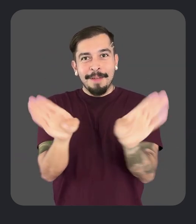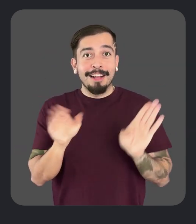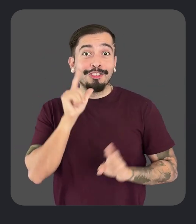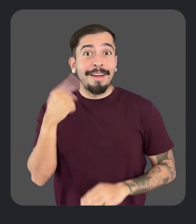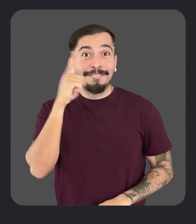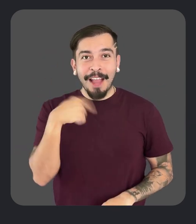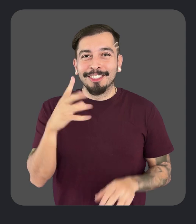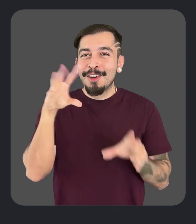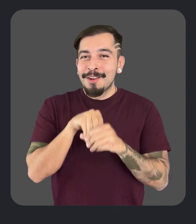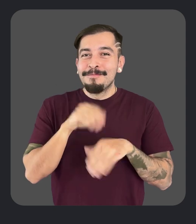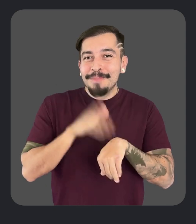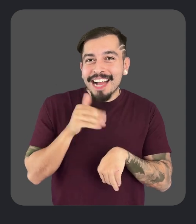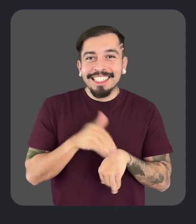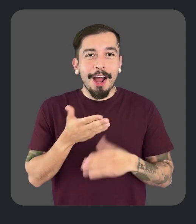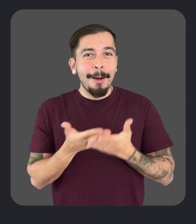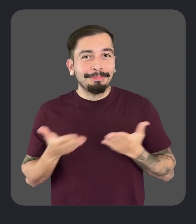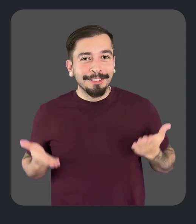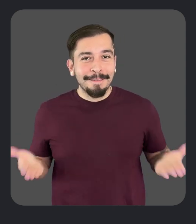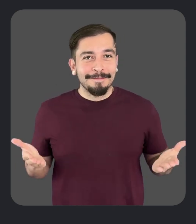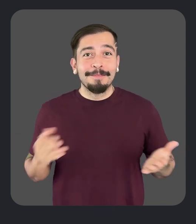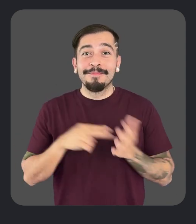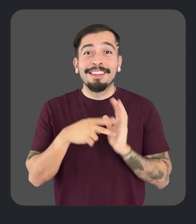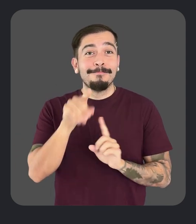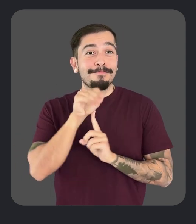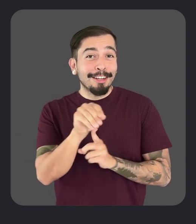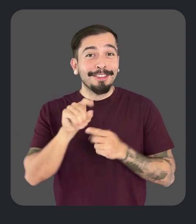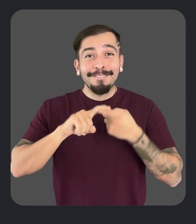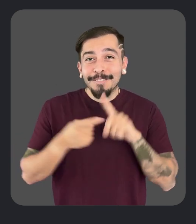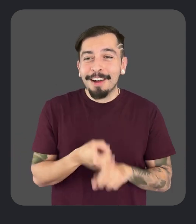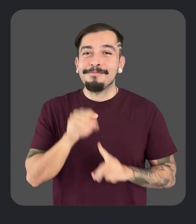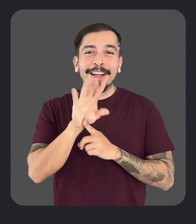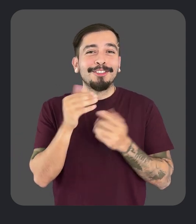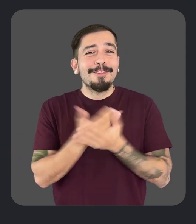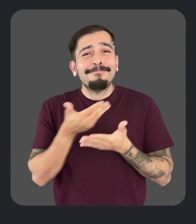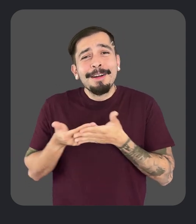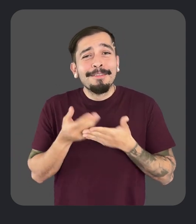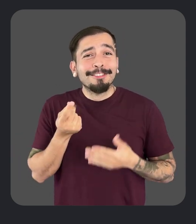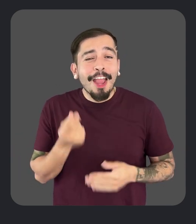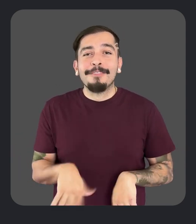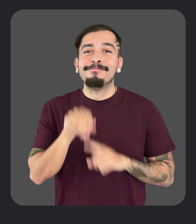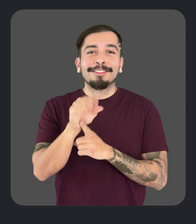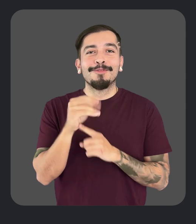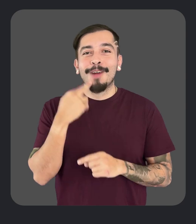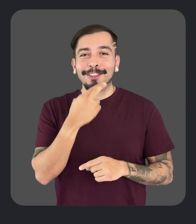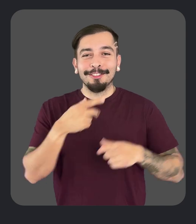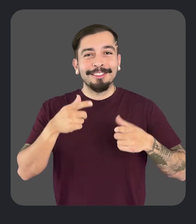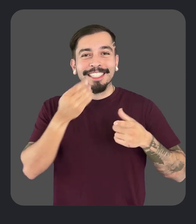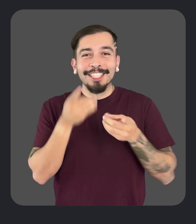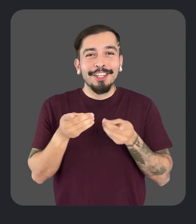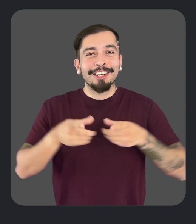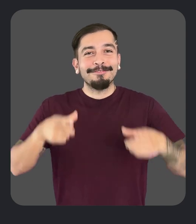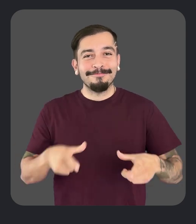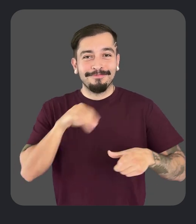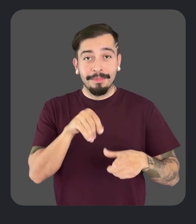has expanded to include pets and objects in addition to faces. This means that whether you're taking a picture of your friend, your new puppy or